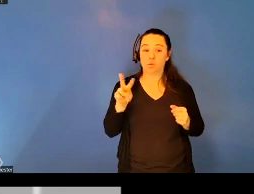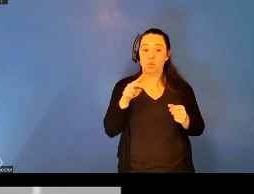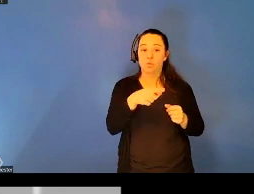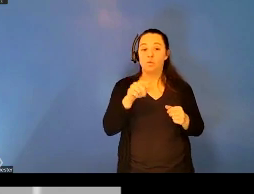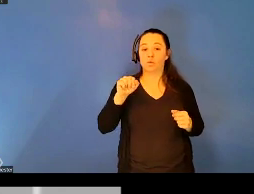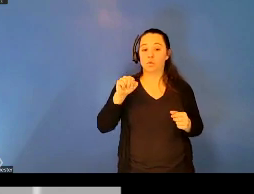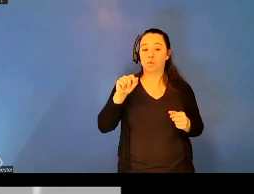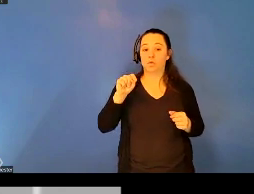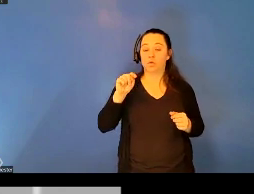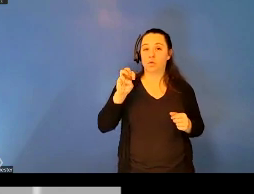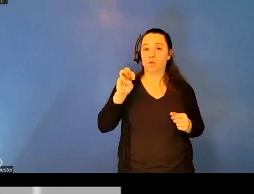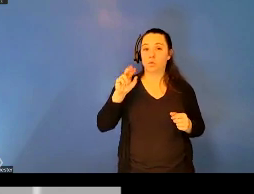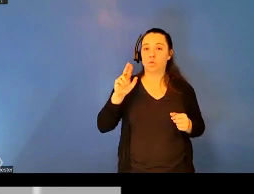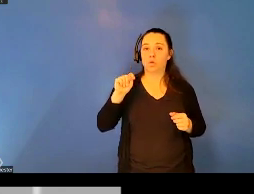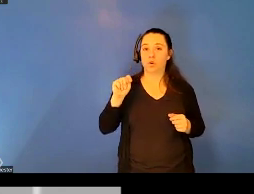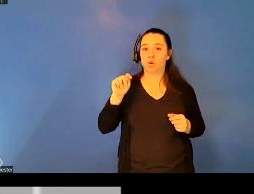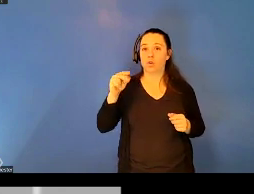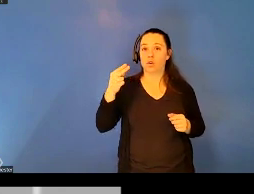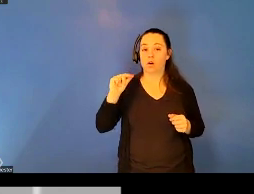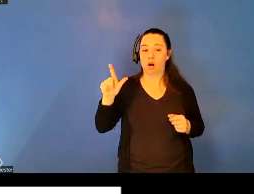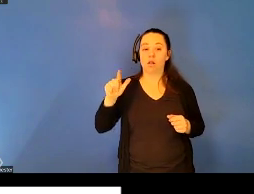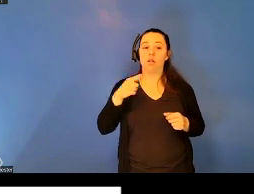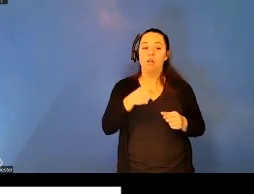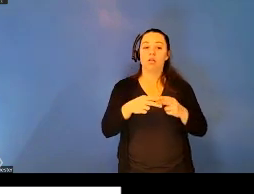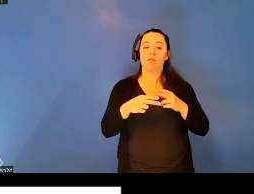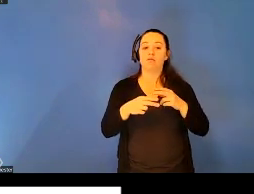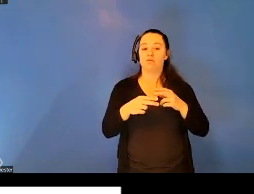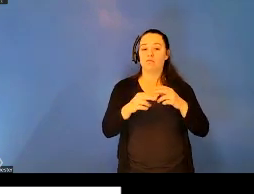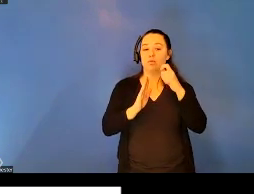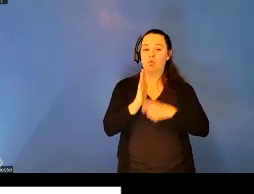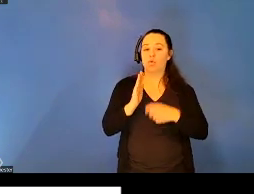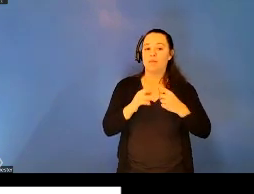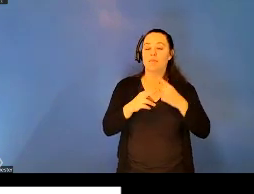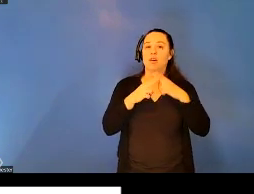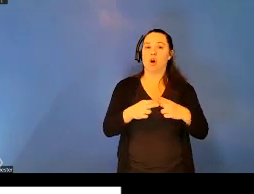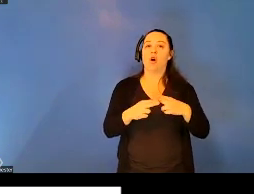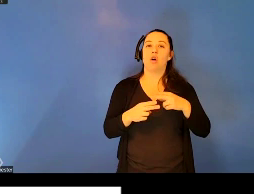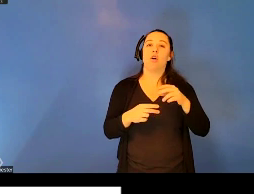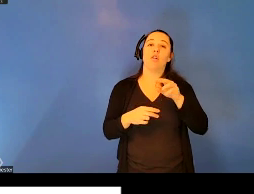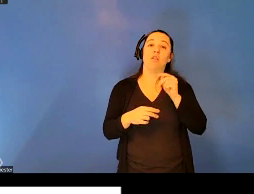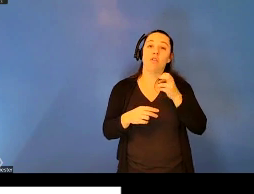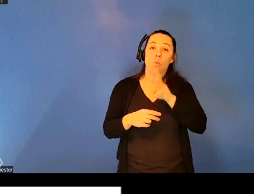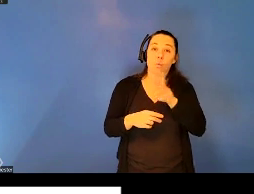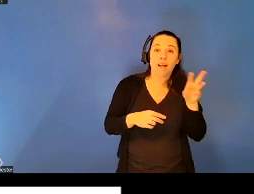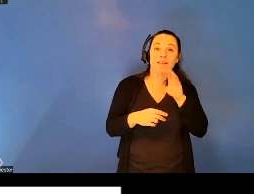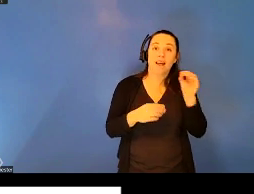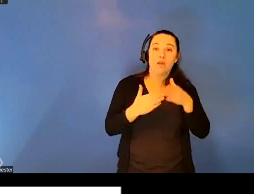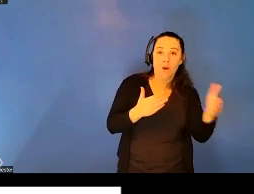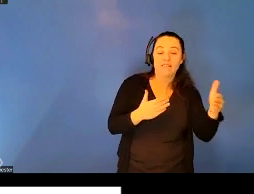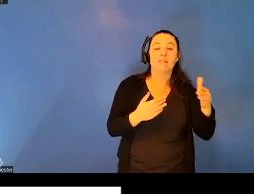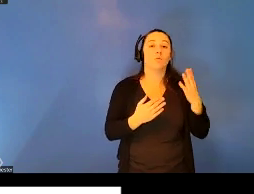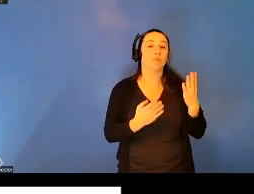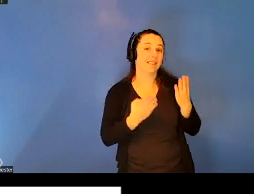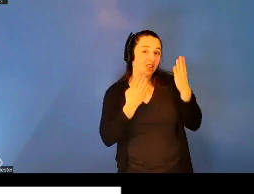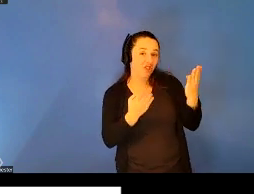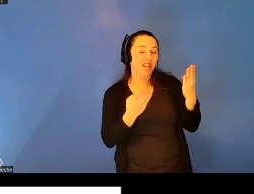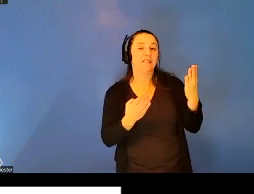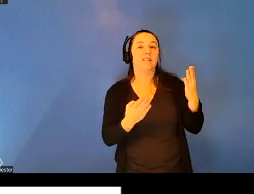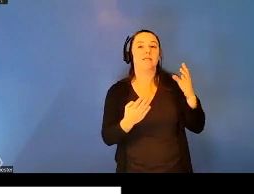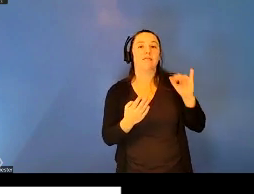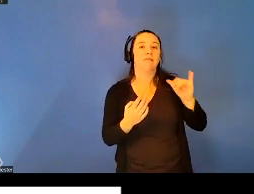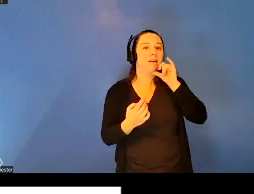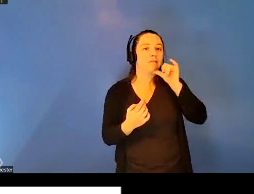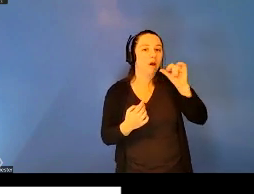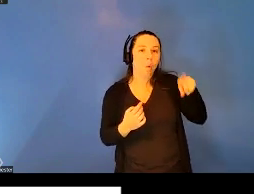wrote a piece called The West and the Rest, which suggests that rather than merely being a geographic space constituting largely Western Europe